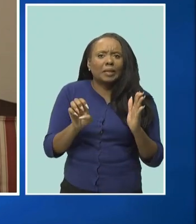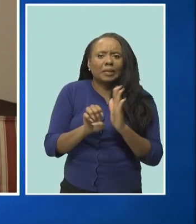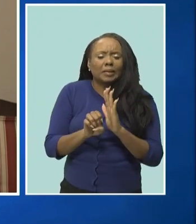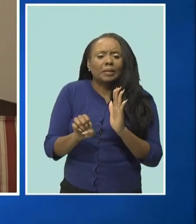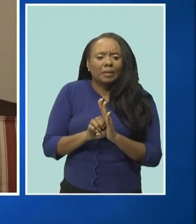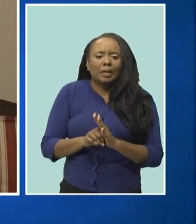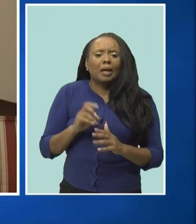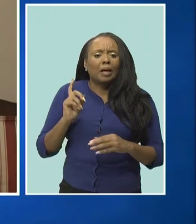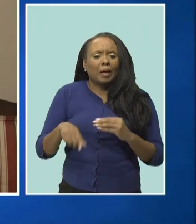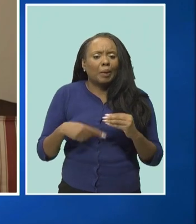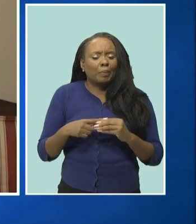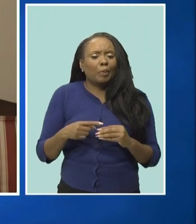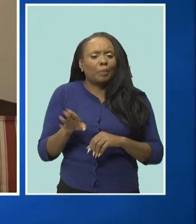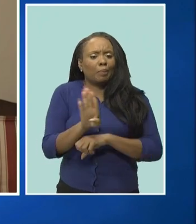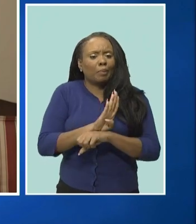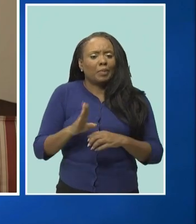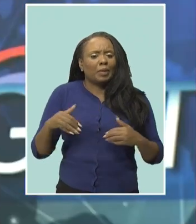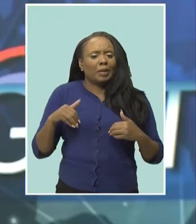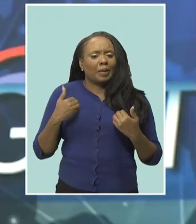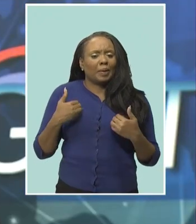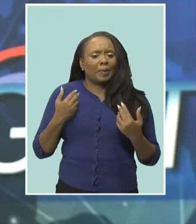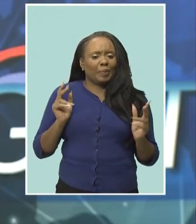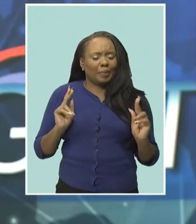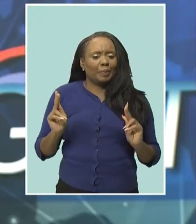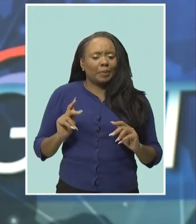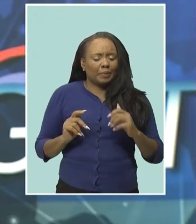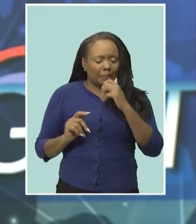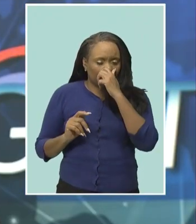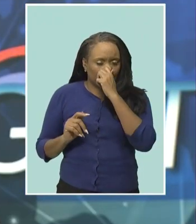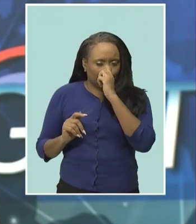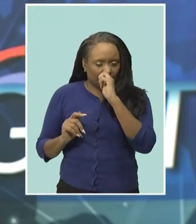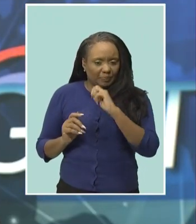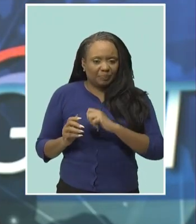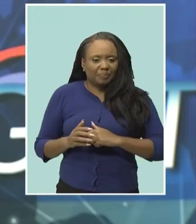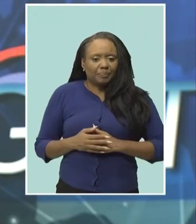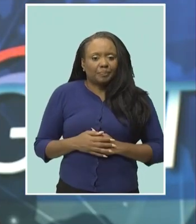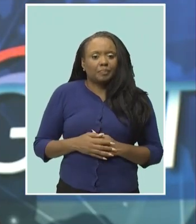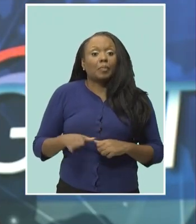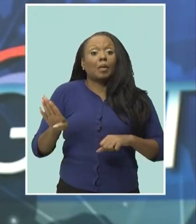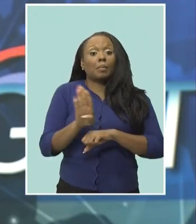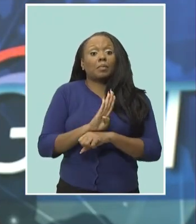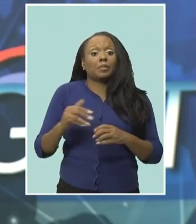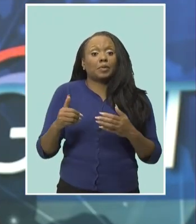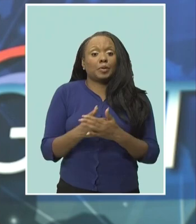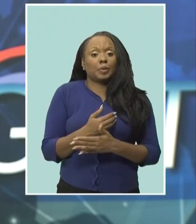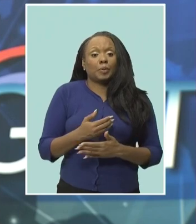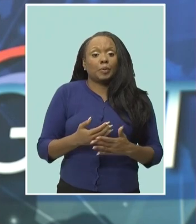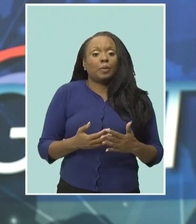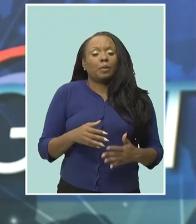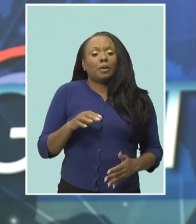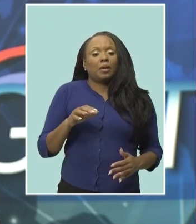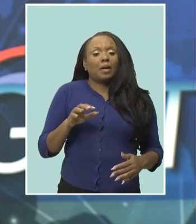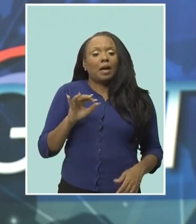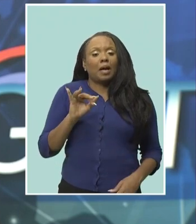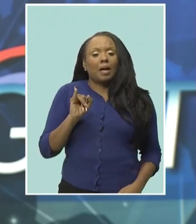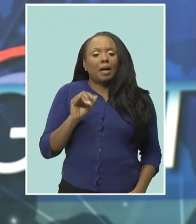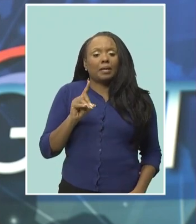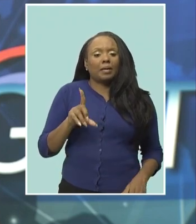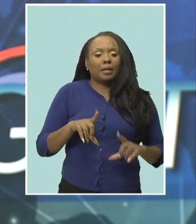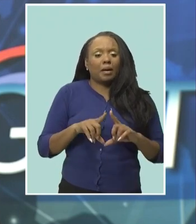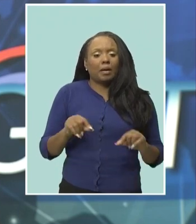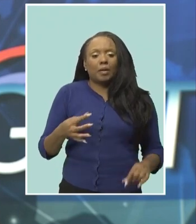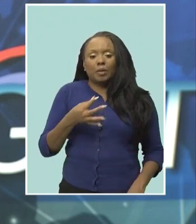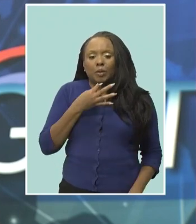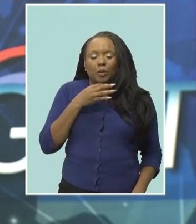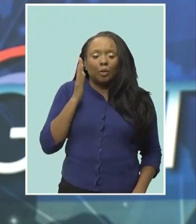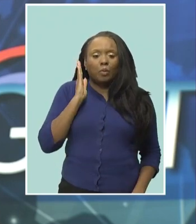Barbadian young people should be Barbados's new digital Trident identification cards will soon be accepted as